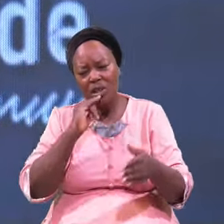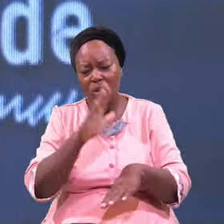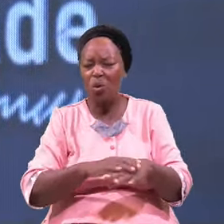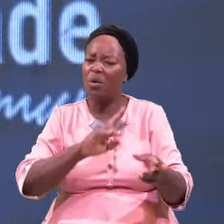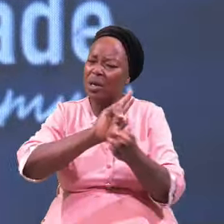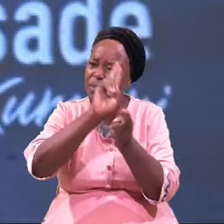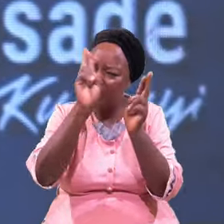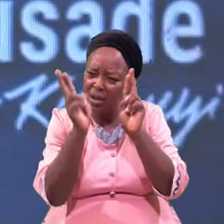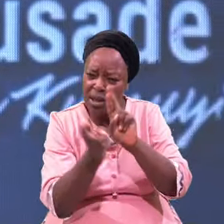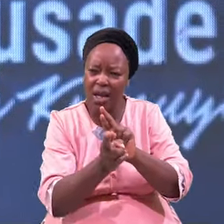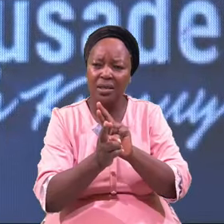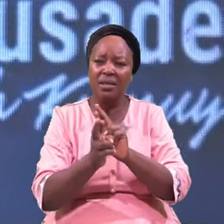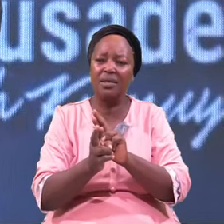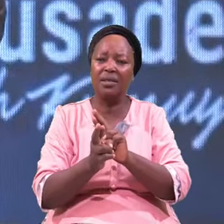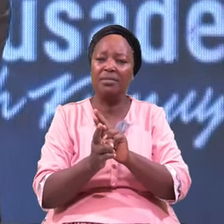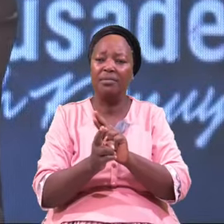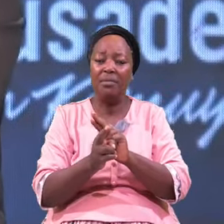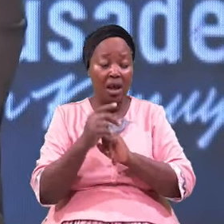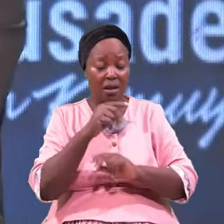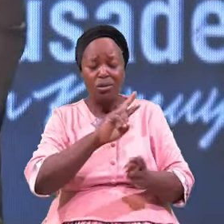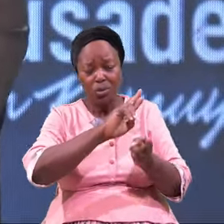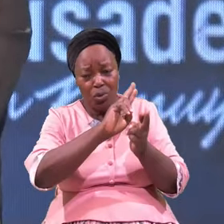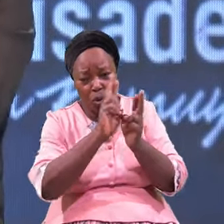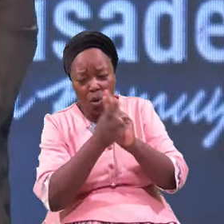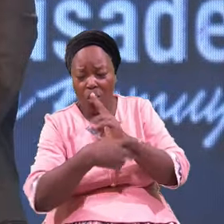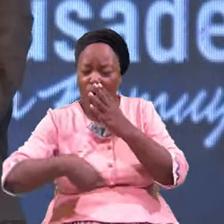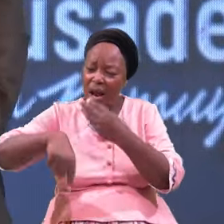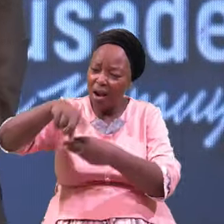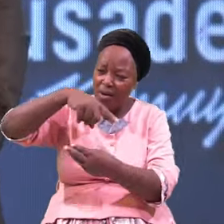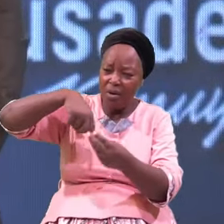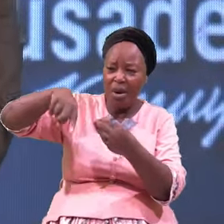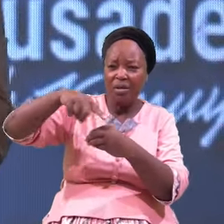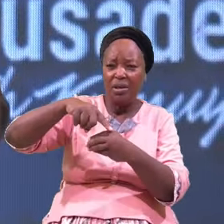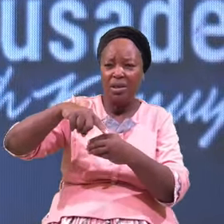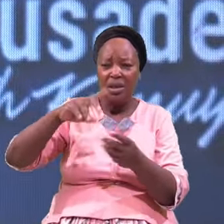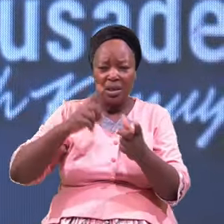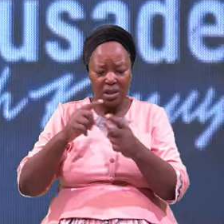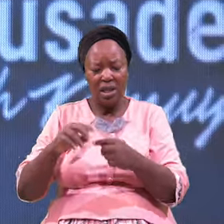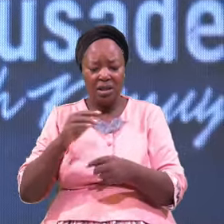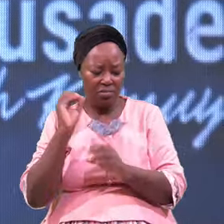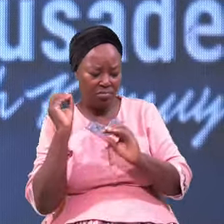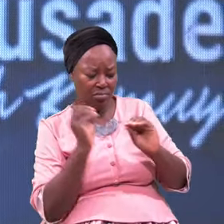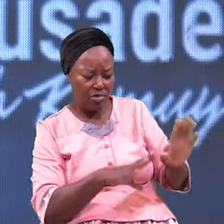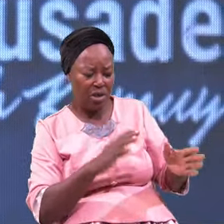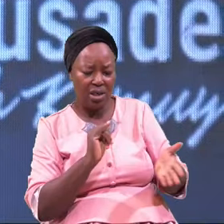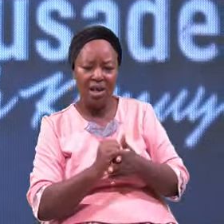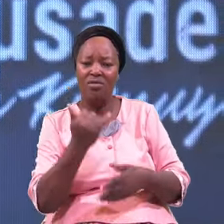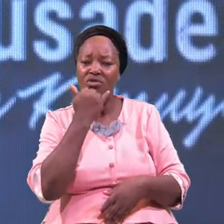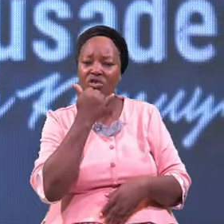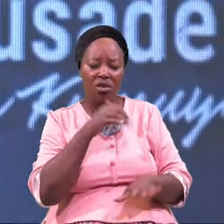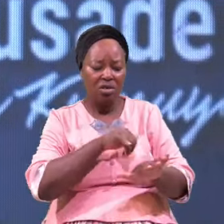He Turned Around He Dropped The Wrong Deceptive